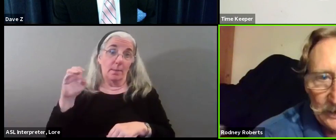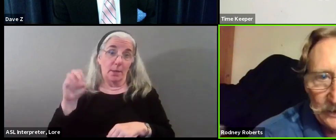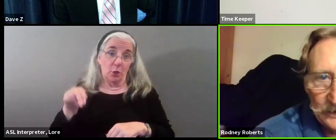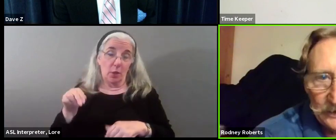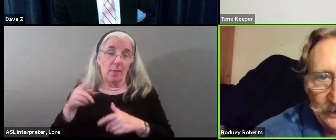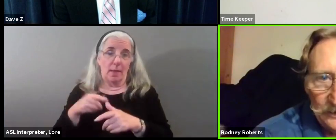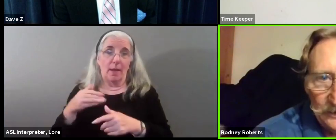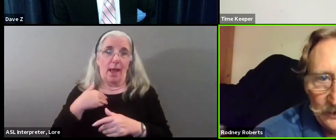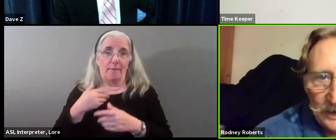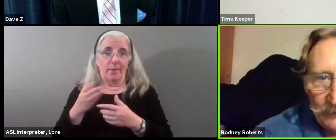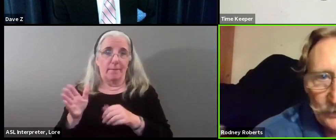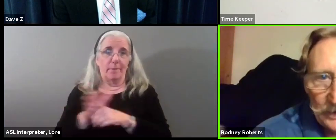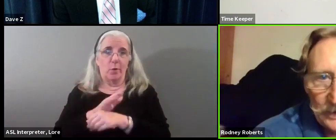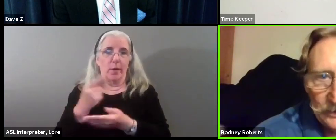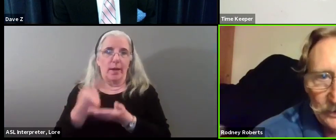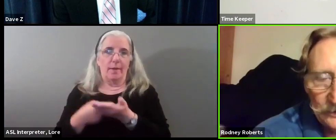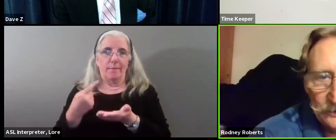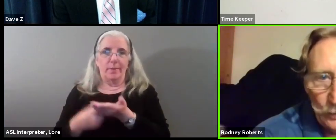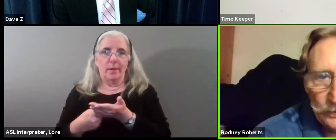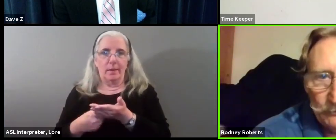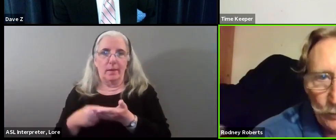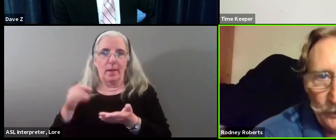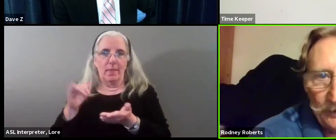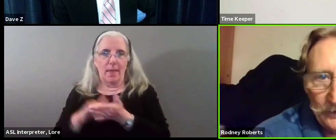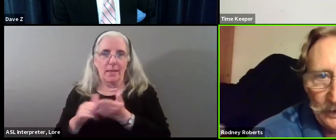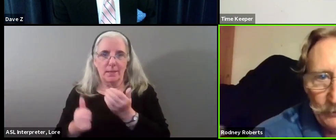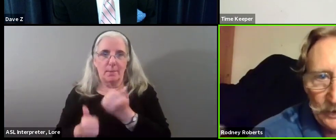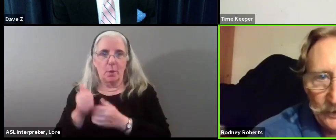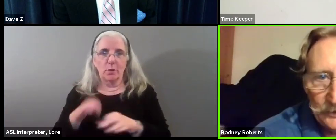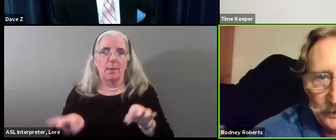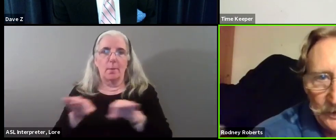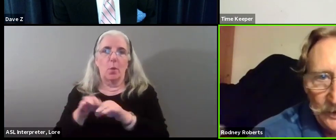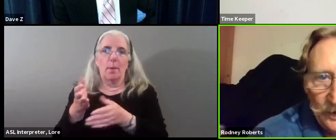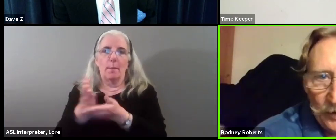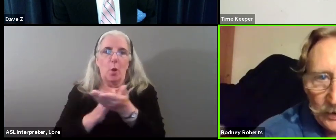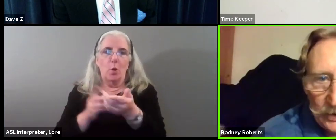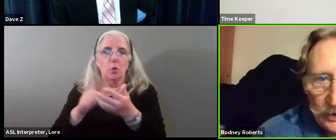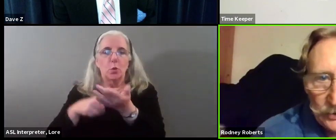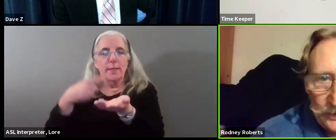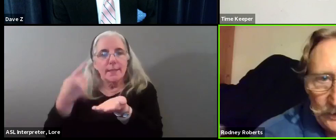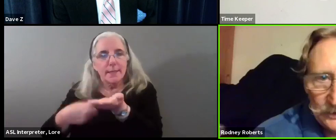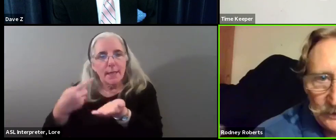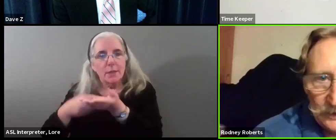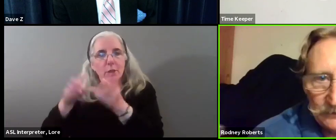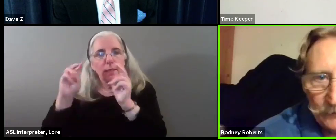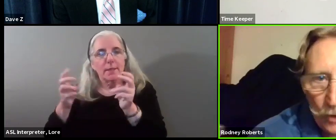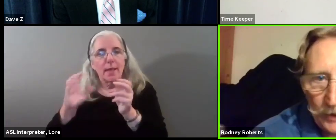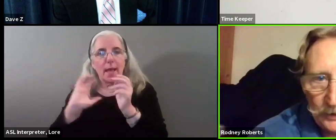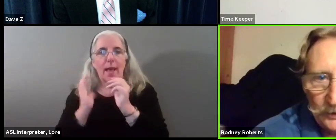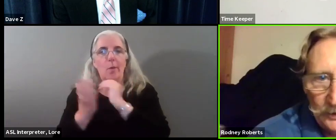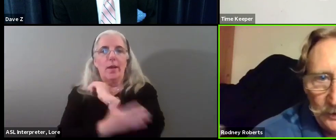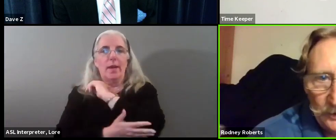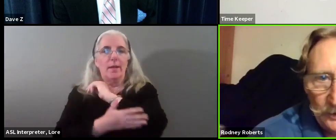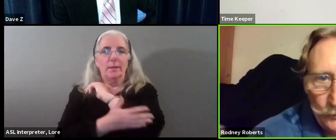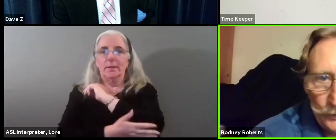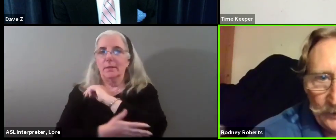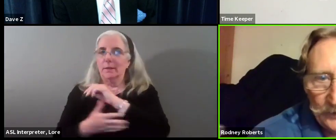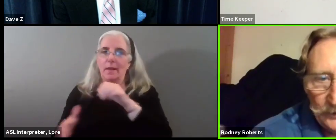Because like I said, the conversation is the most important thing because our country is fraught